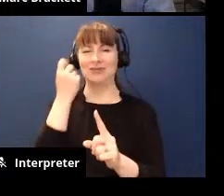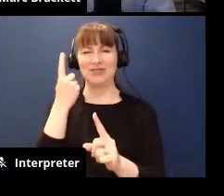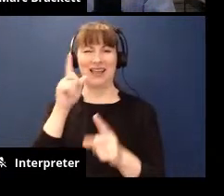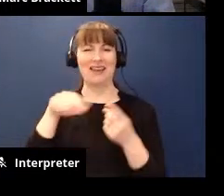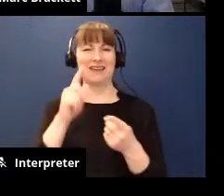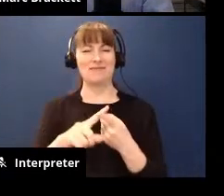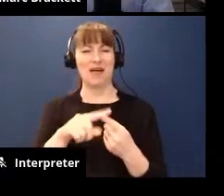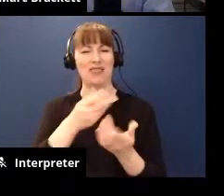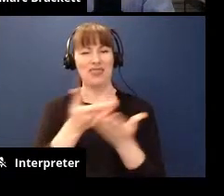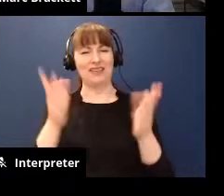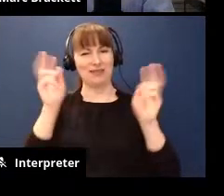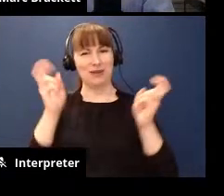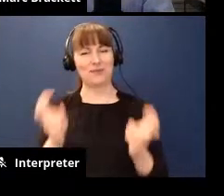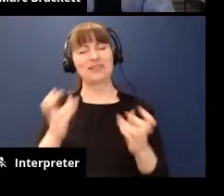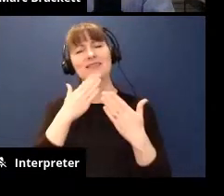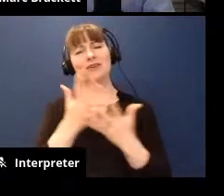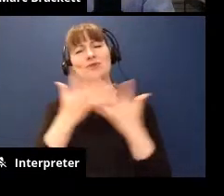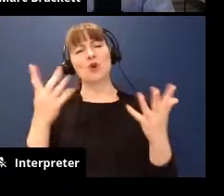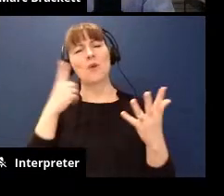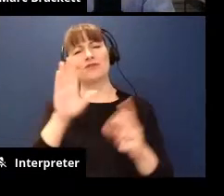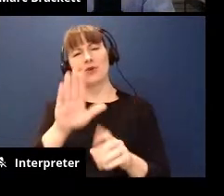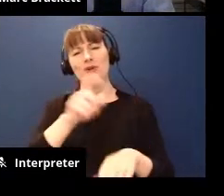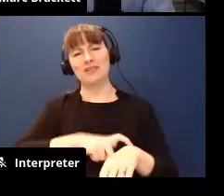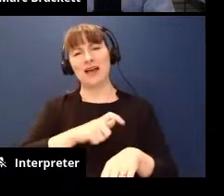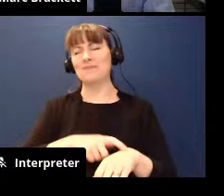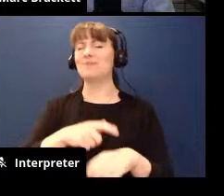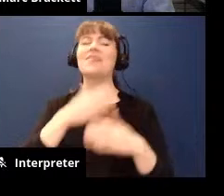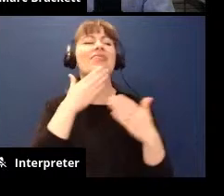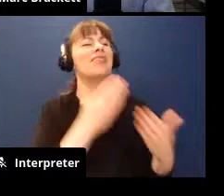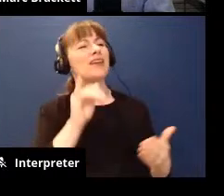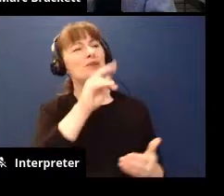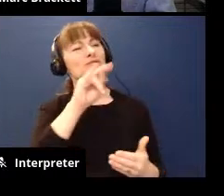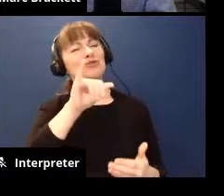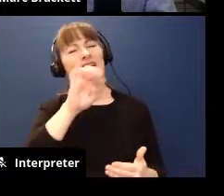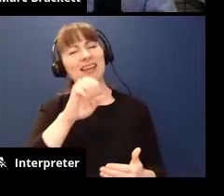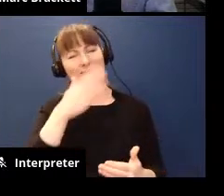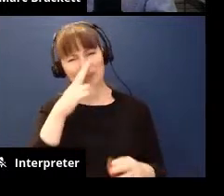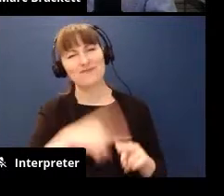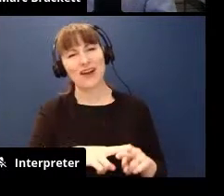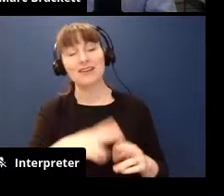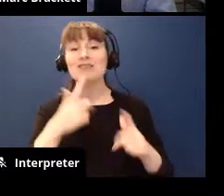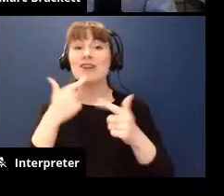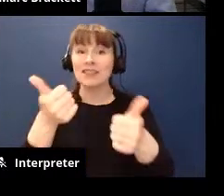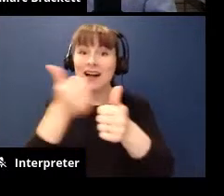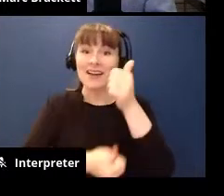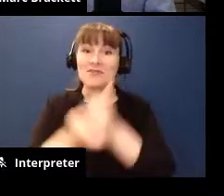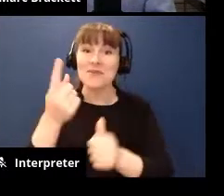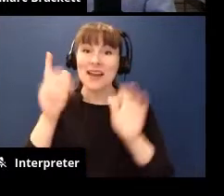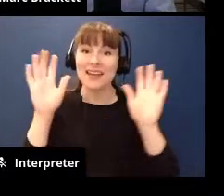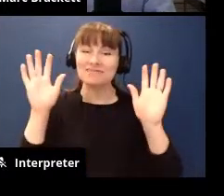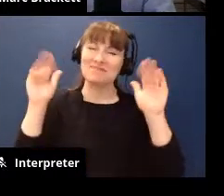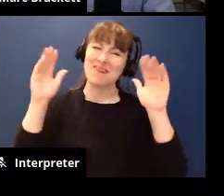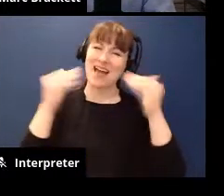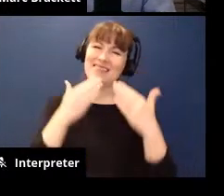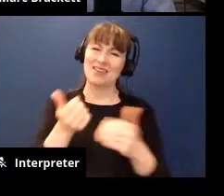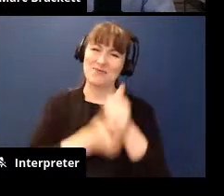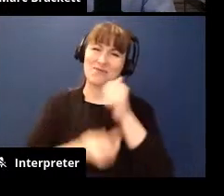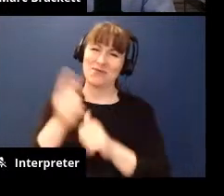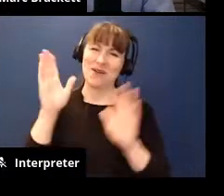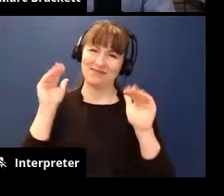you dr bracket so much for spending this time with us and thank you johnny it was fun good luck everybody bye thanks everyone